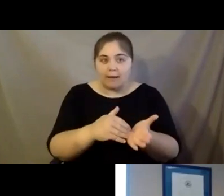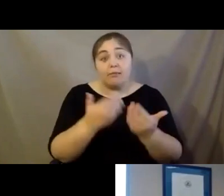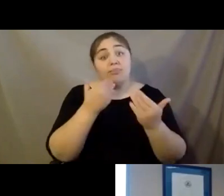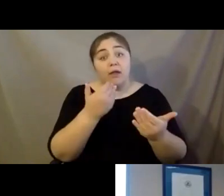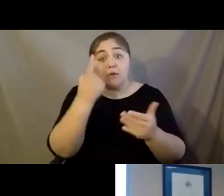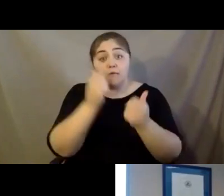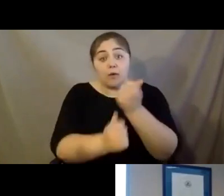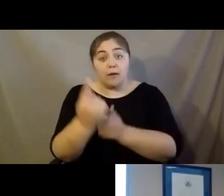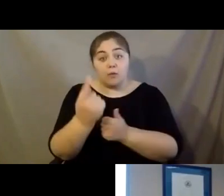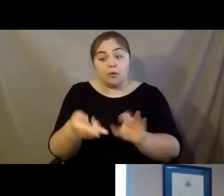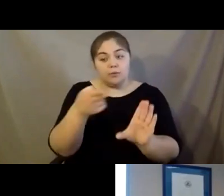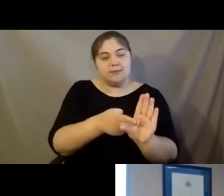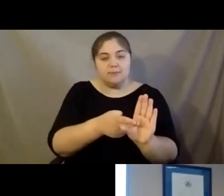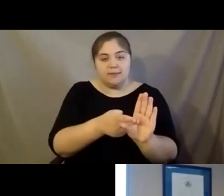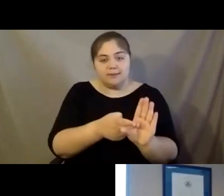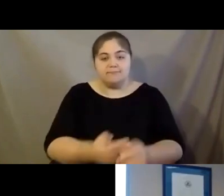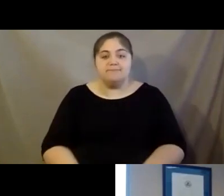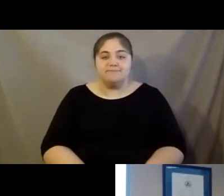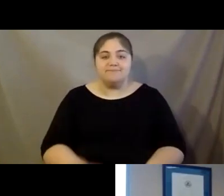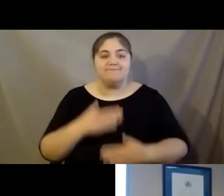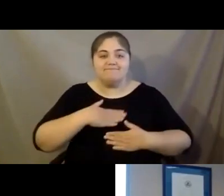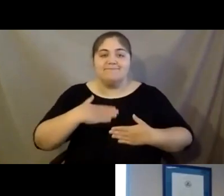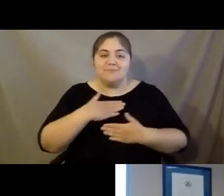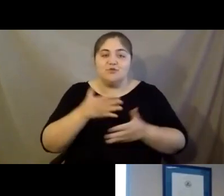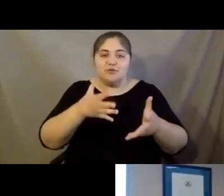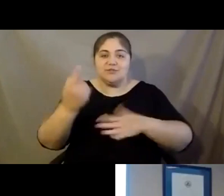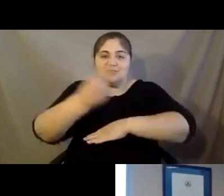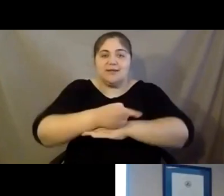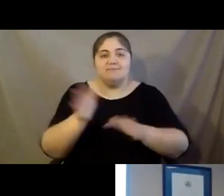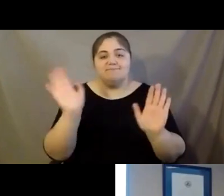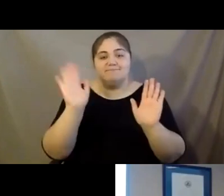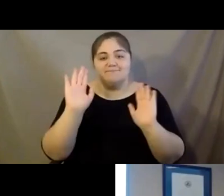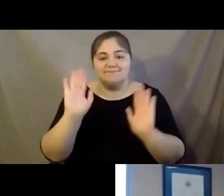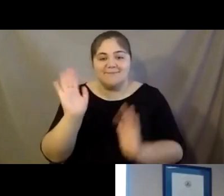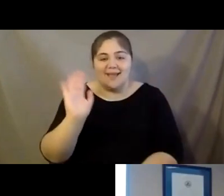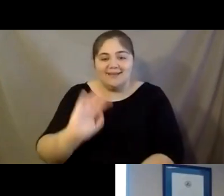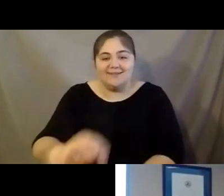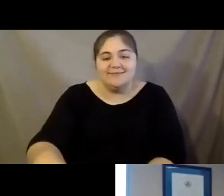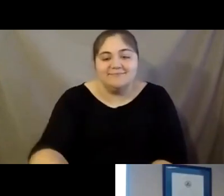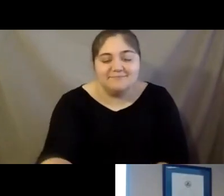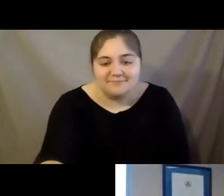to everyone who participated. Have a great rest of the day. Thank you. Bye.